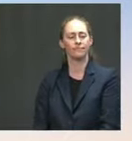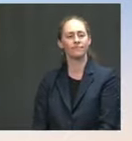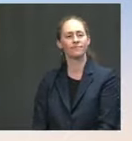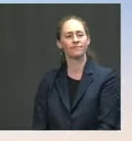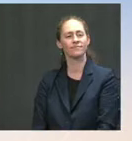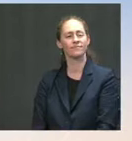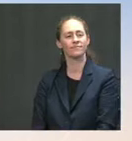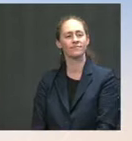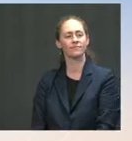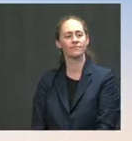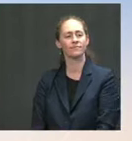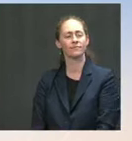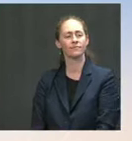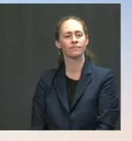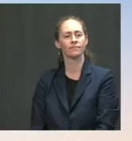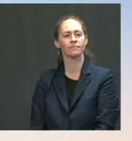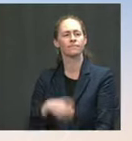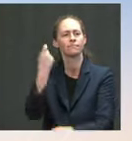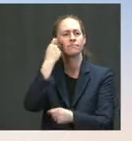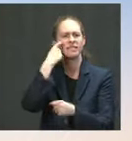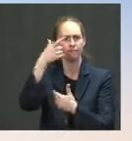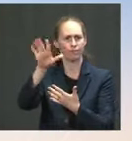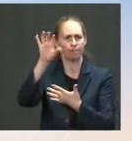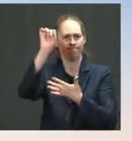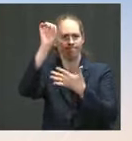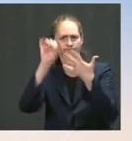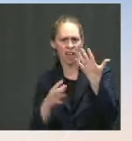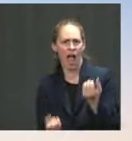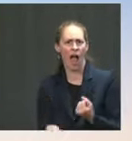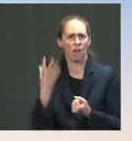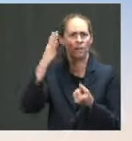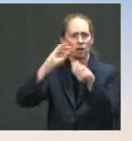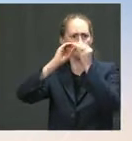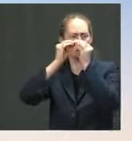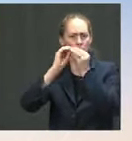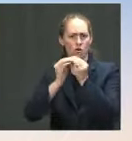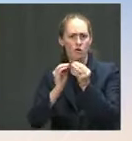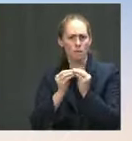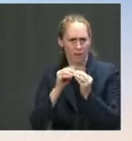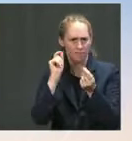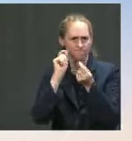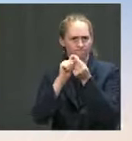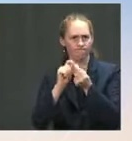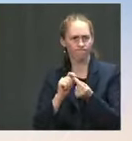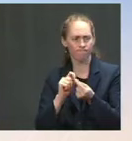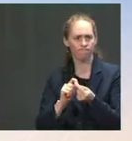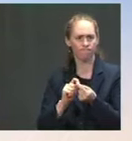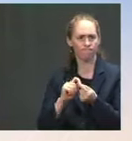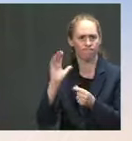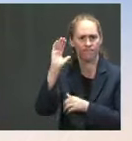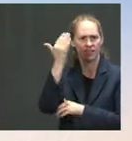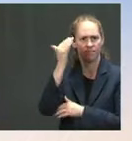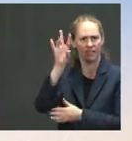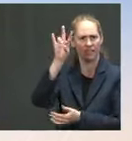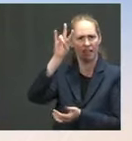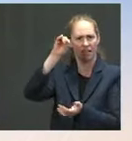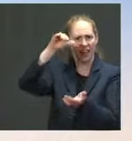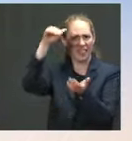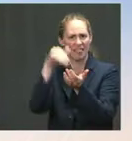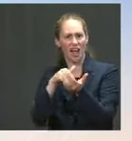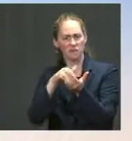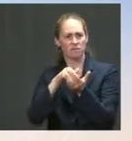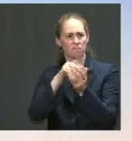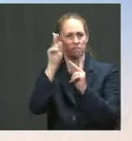Americans who have been evacuated, it sounds like there are at least 70,000 Afghans who have been evacuated. How do you